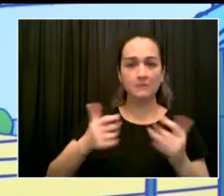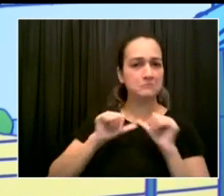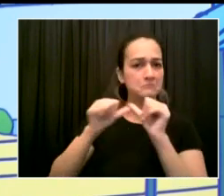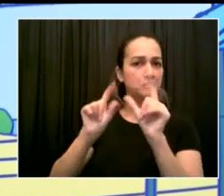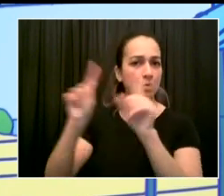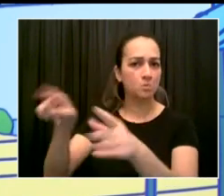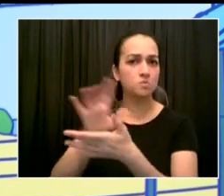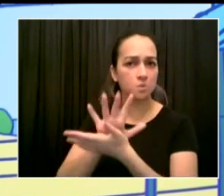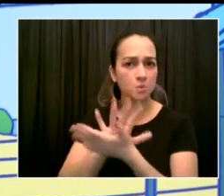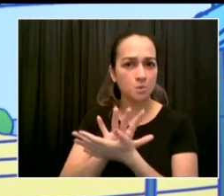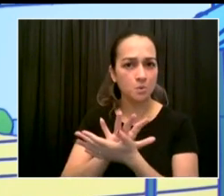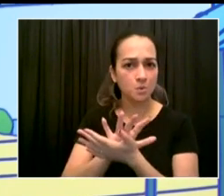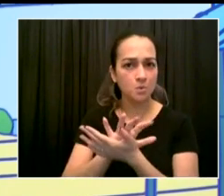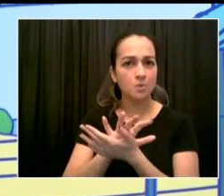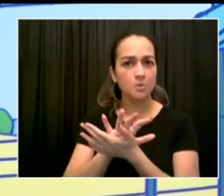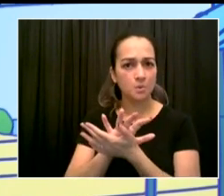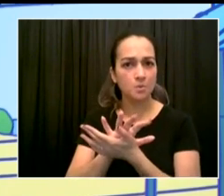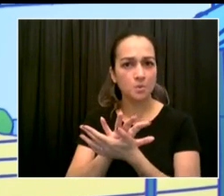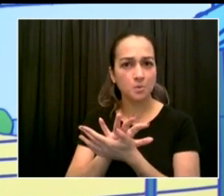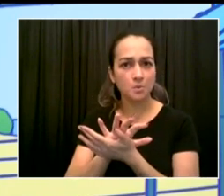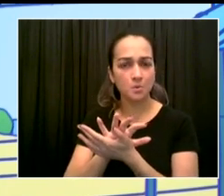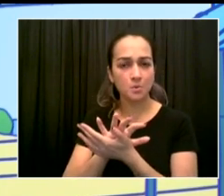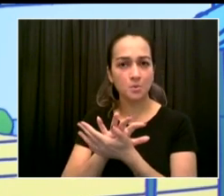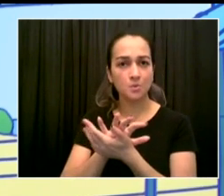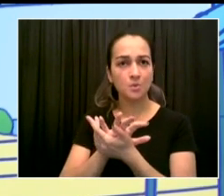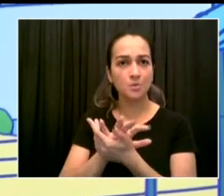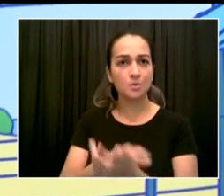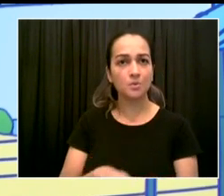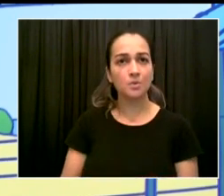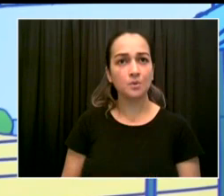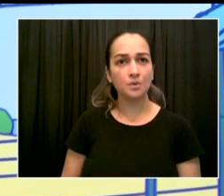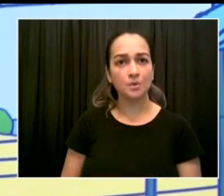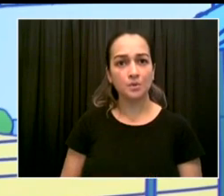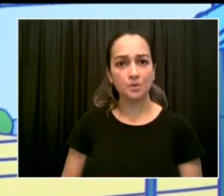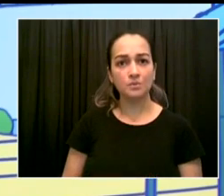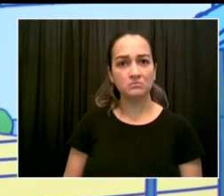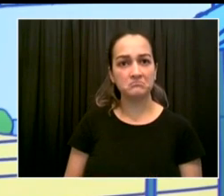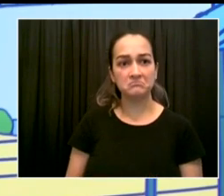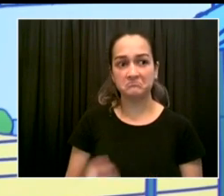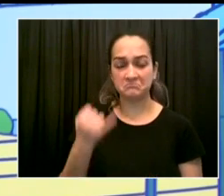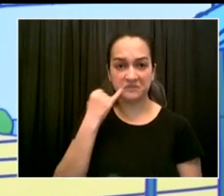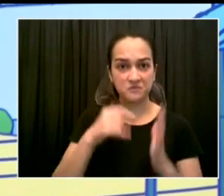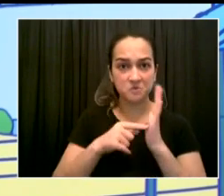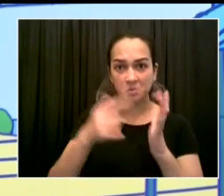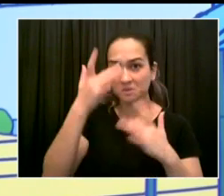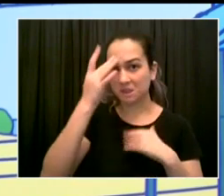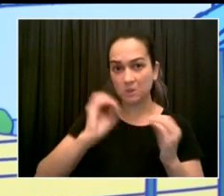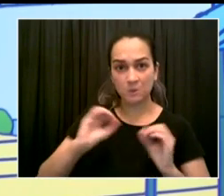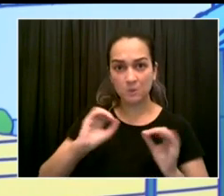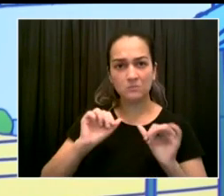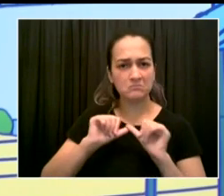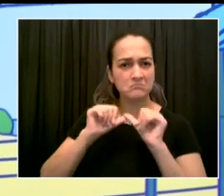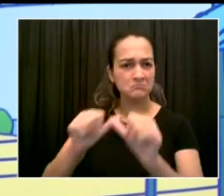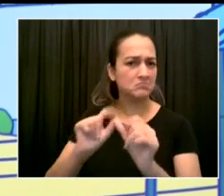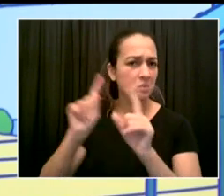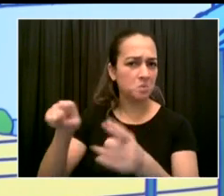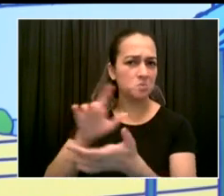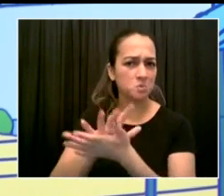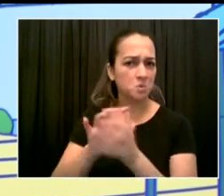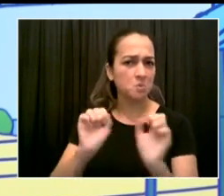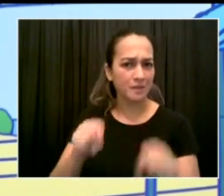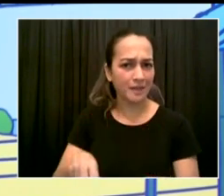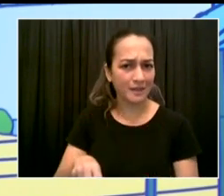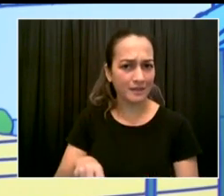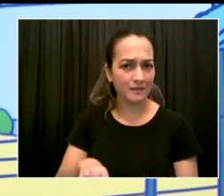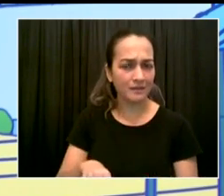commitment to parents is to minimize disruption this year, keep as much continuity as possible, and make sure that all those health and safety measures